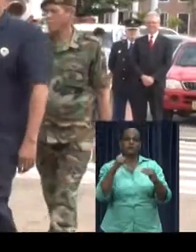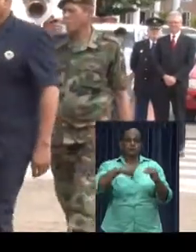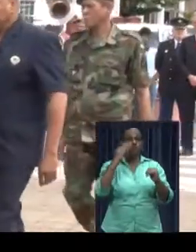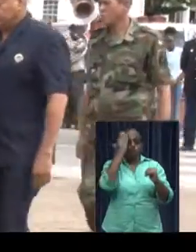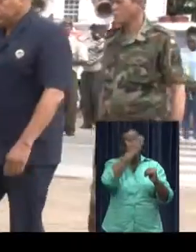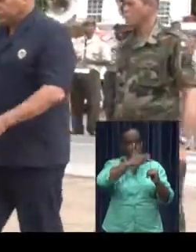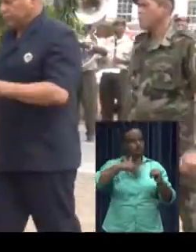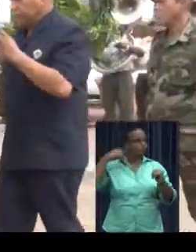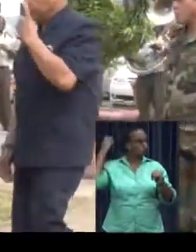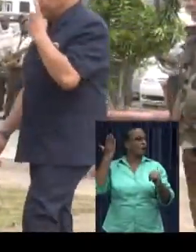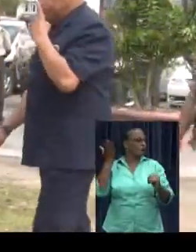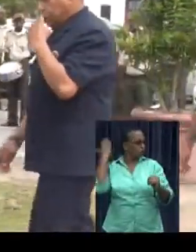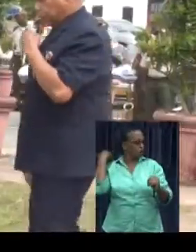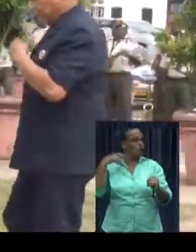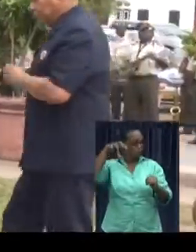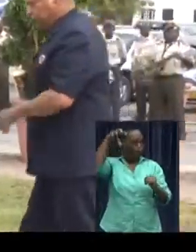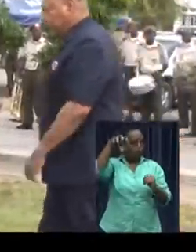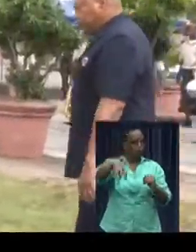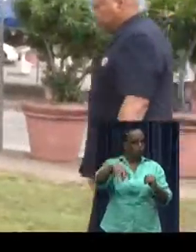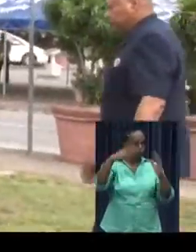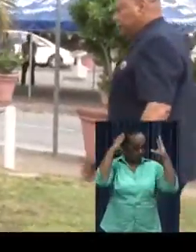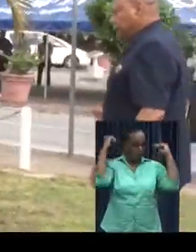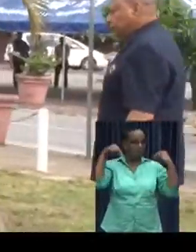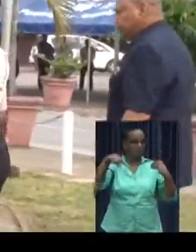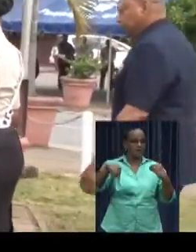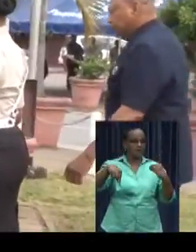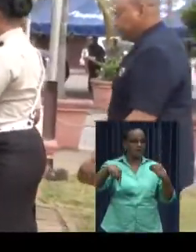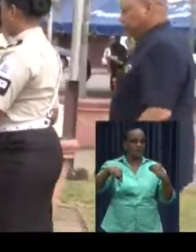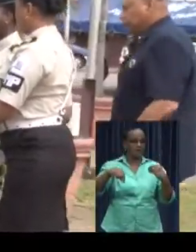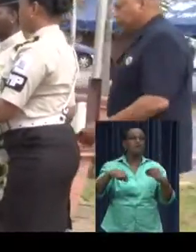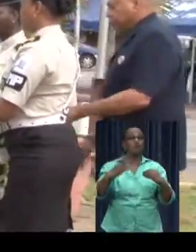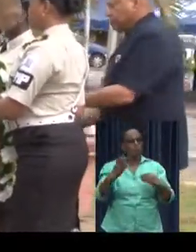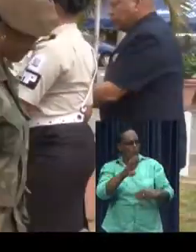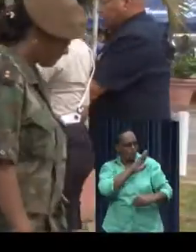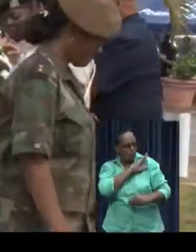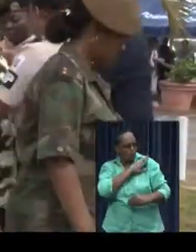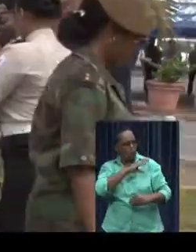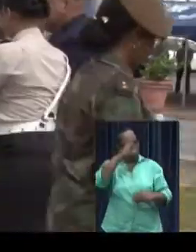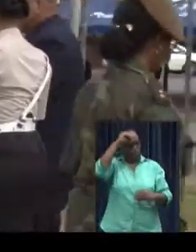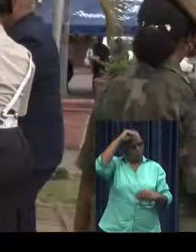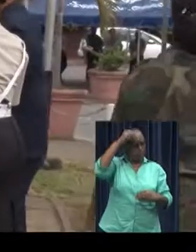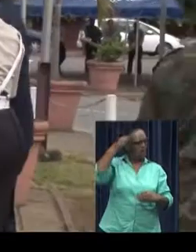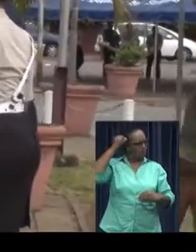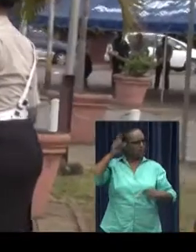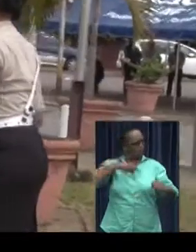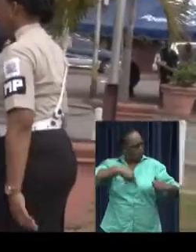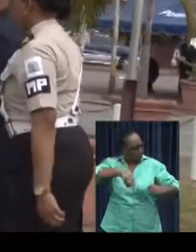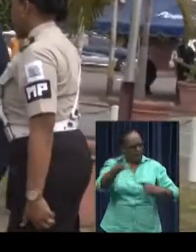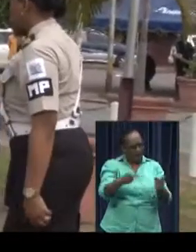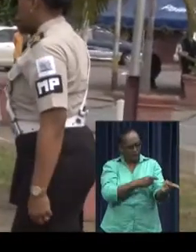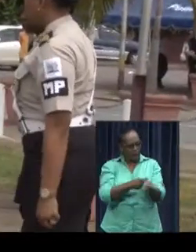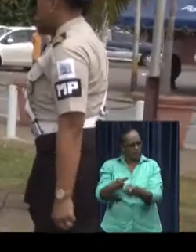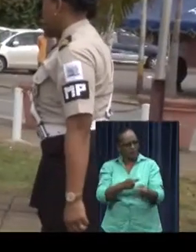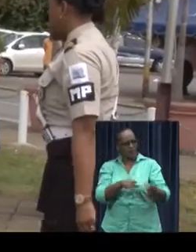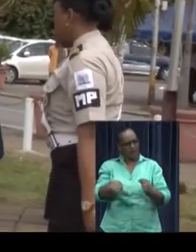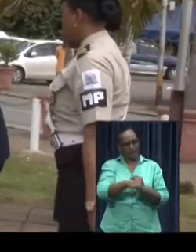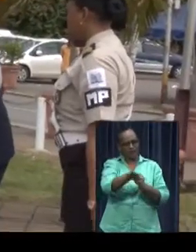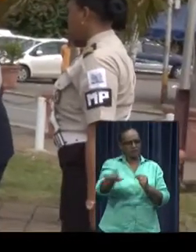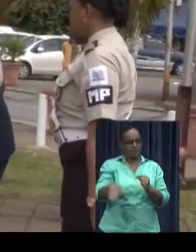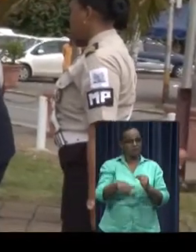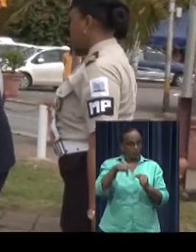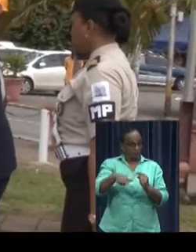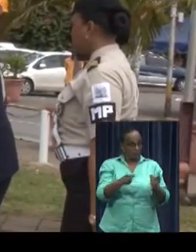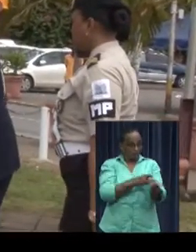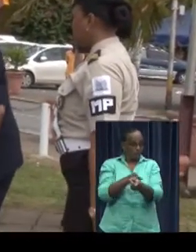is a past colony of the Netherlands, men and women also left for the war. In this